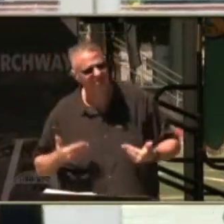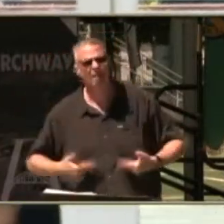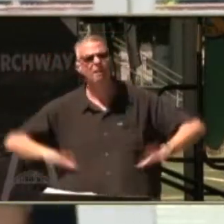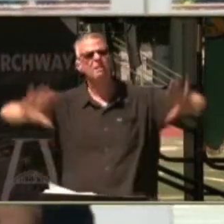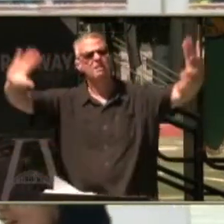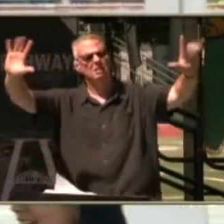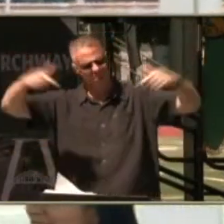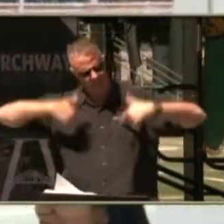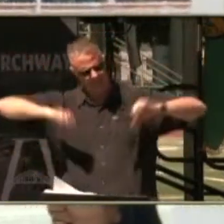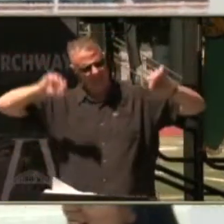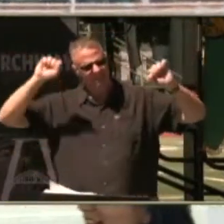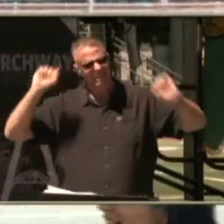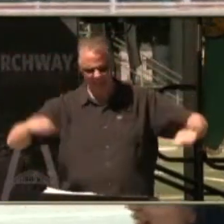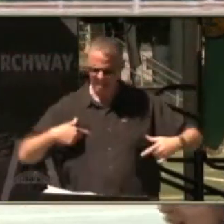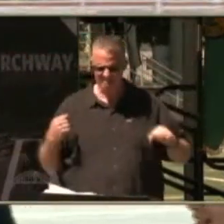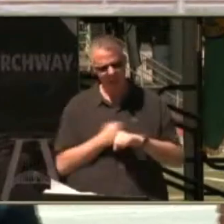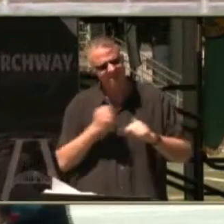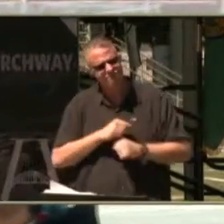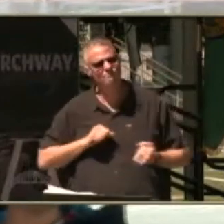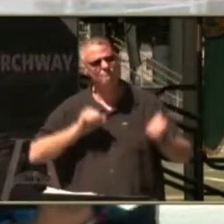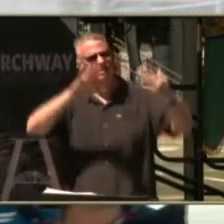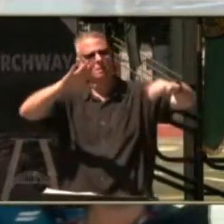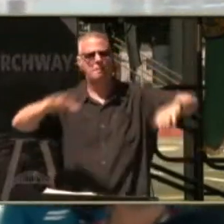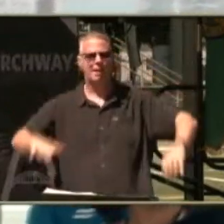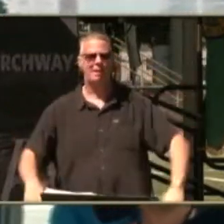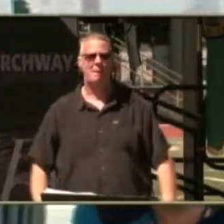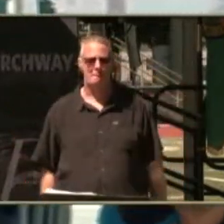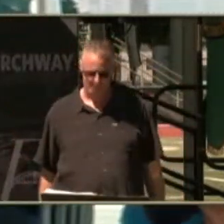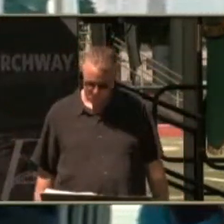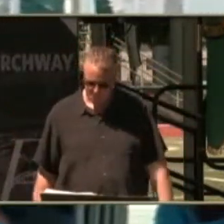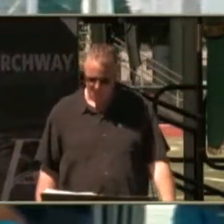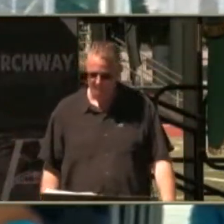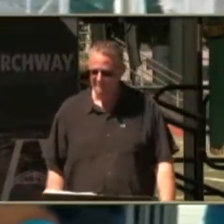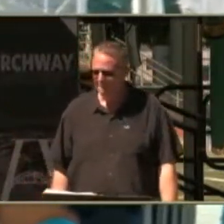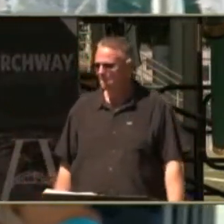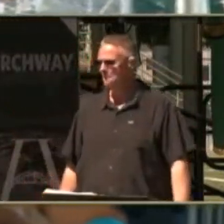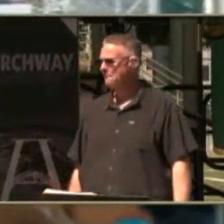cause i still got a lot of fire left in me